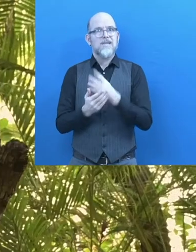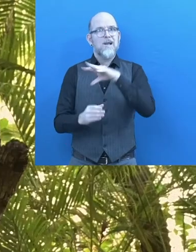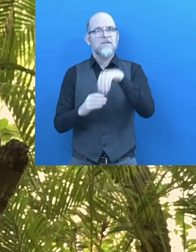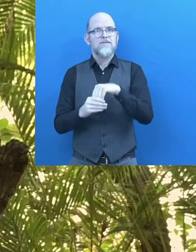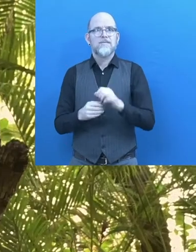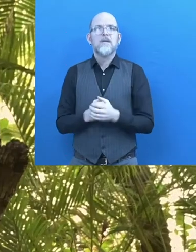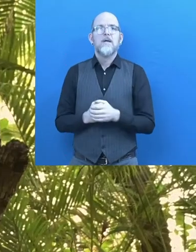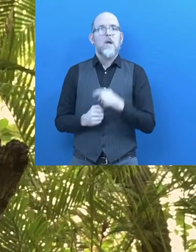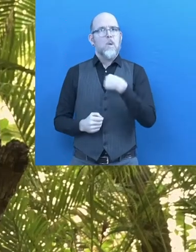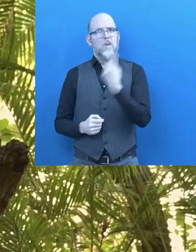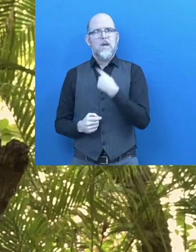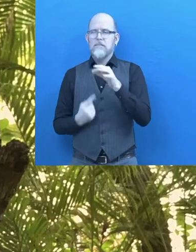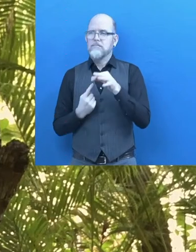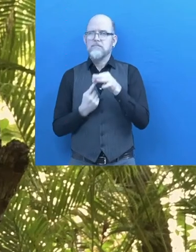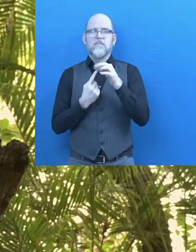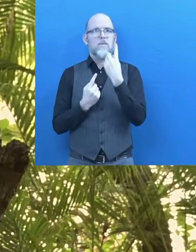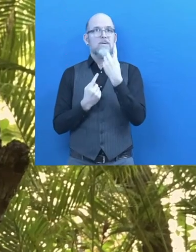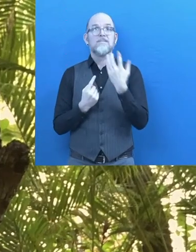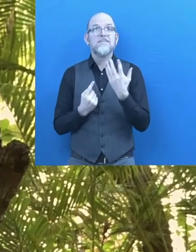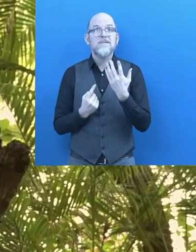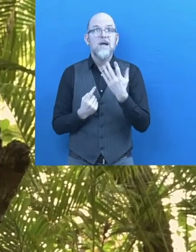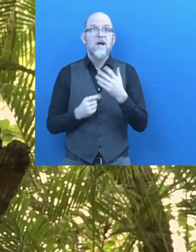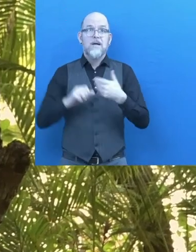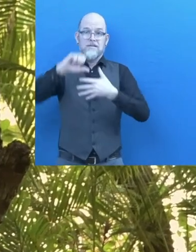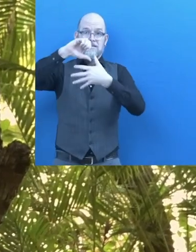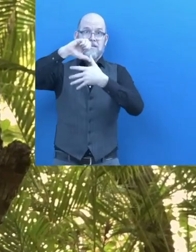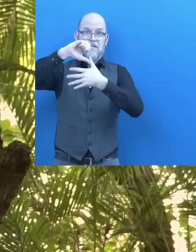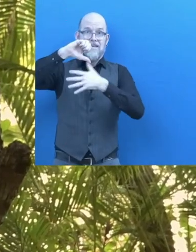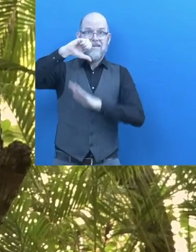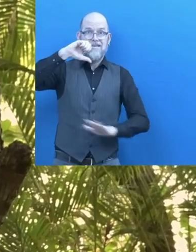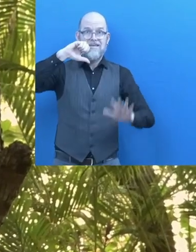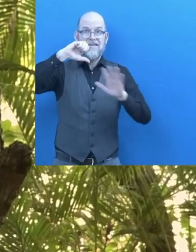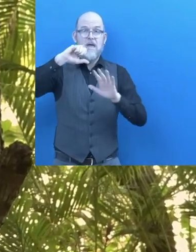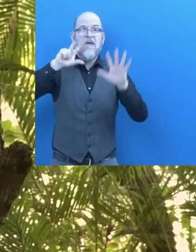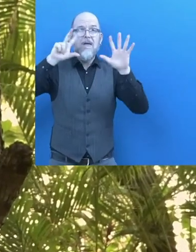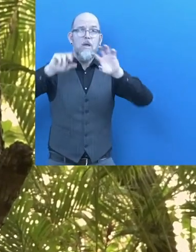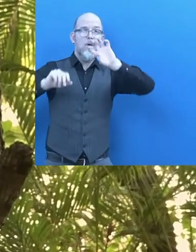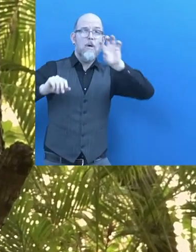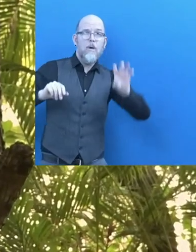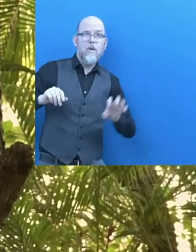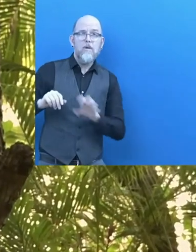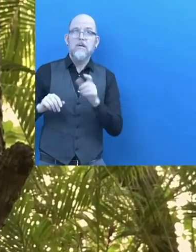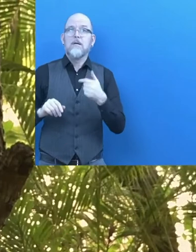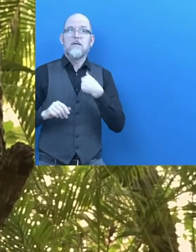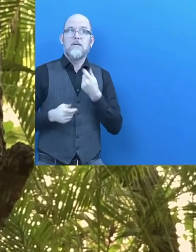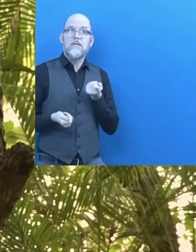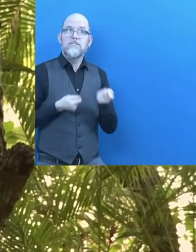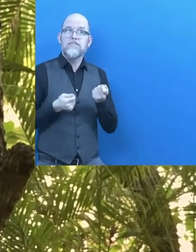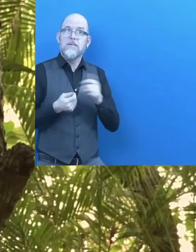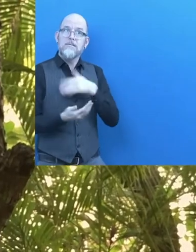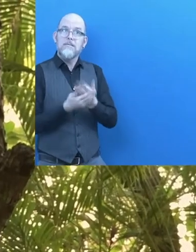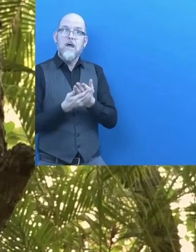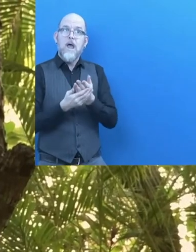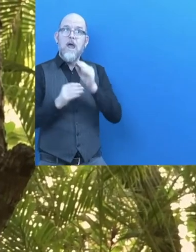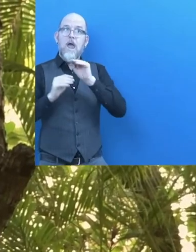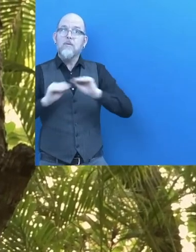We are the only organization that works in eight countries in Inter-America, addressing both education and employment for people with all types